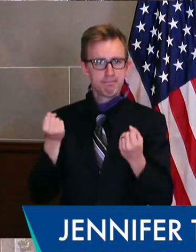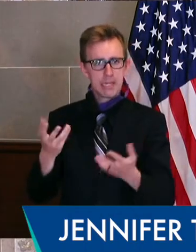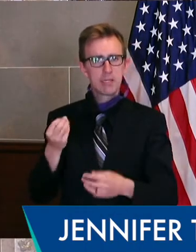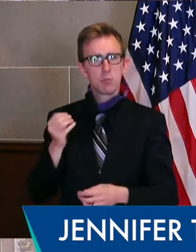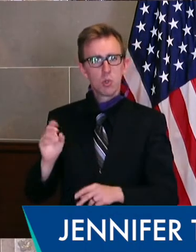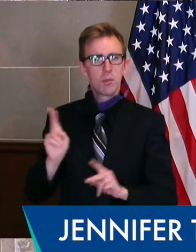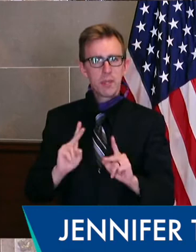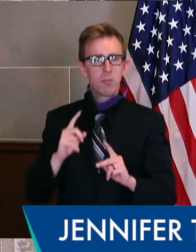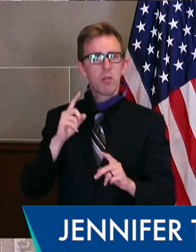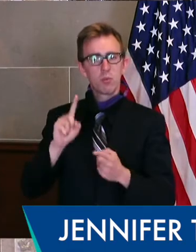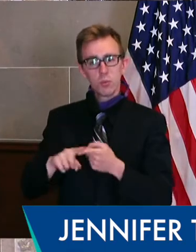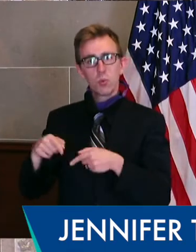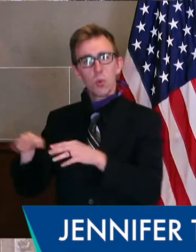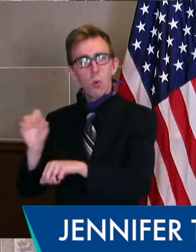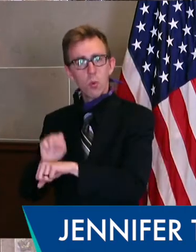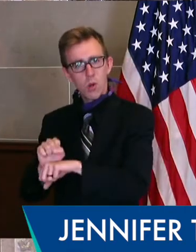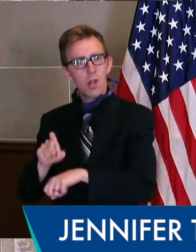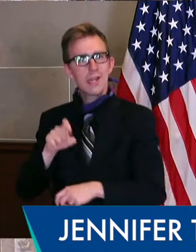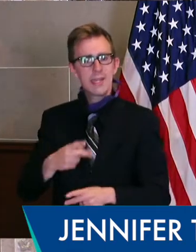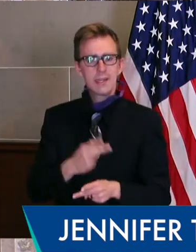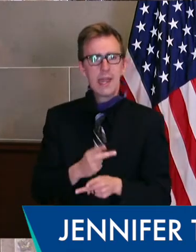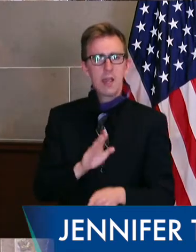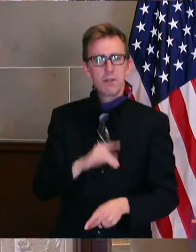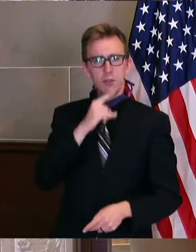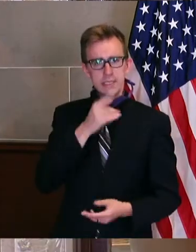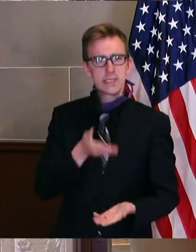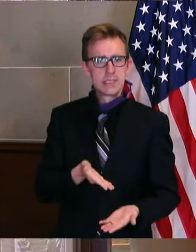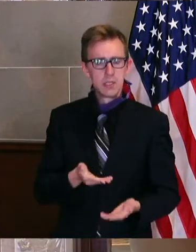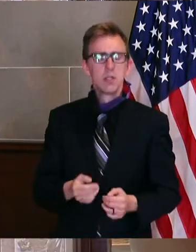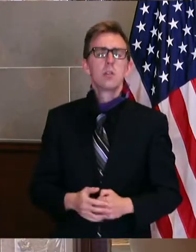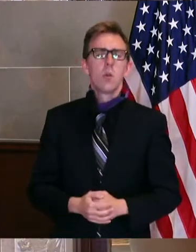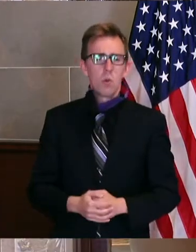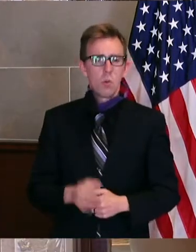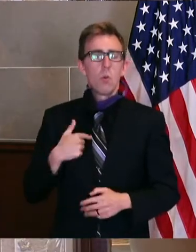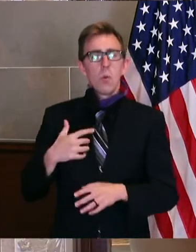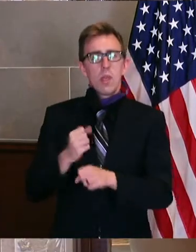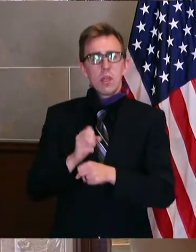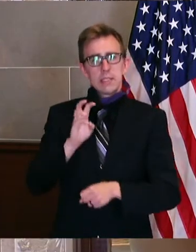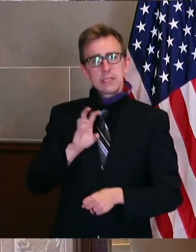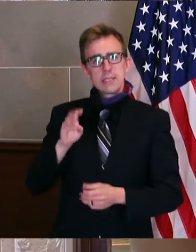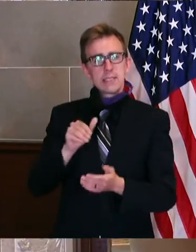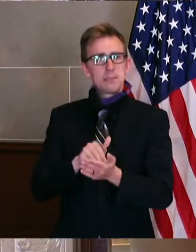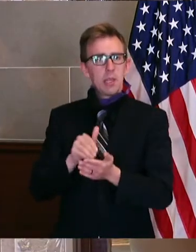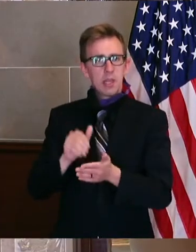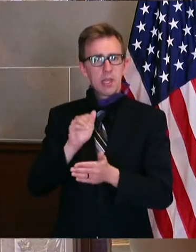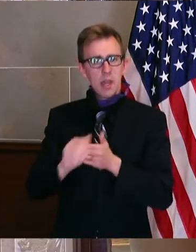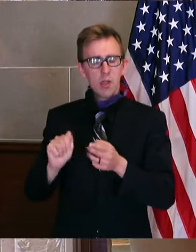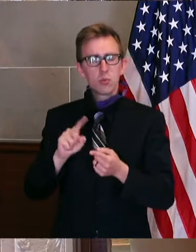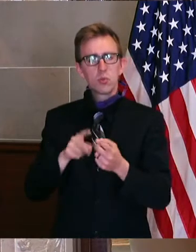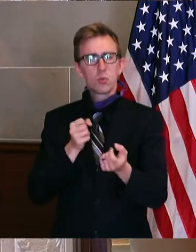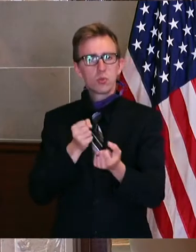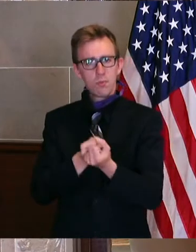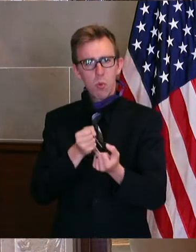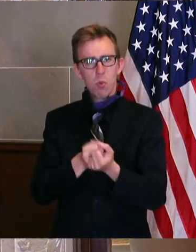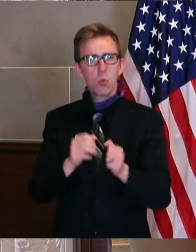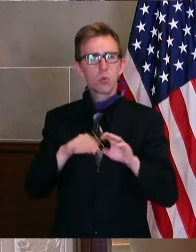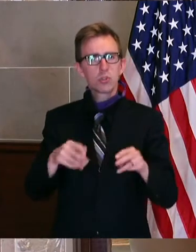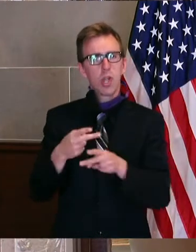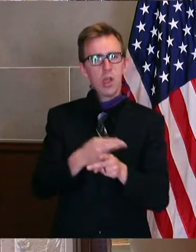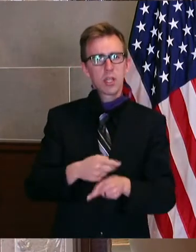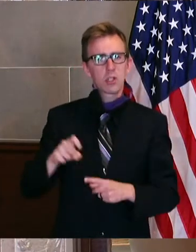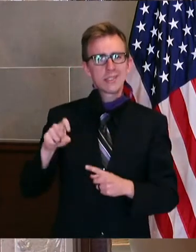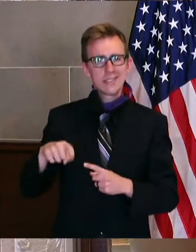to return to work. As part of the CARES Act, Missouri did receive $66 million to support child care needs.